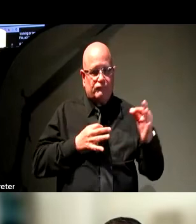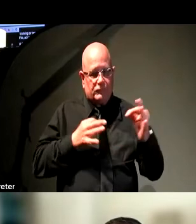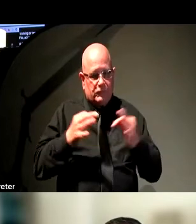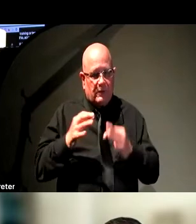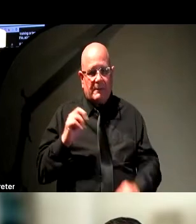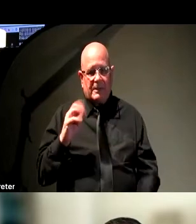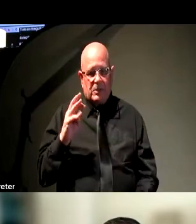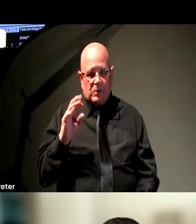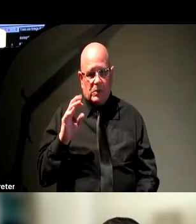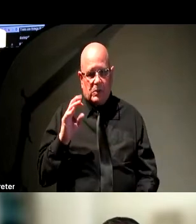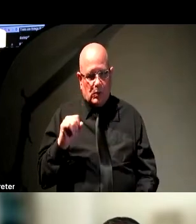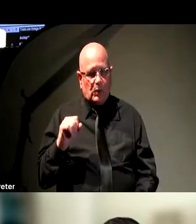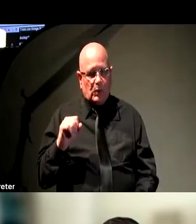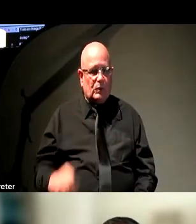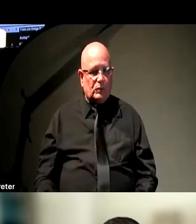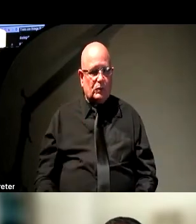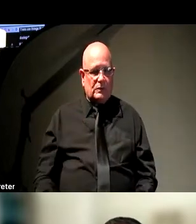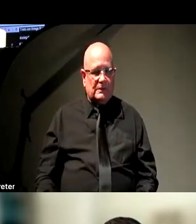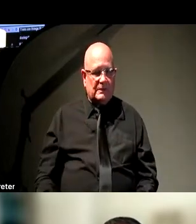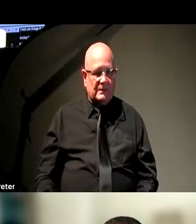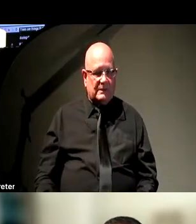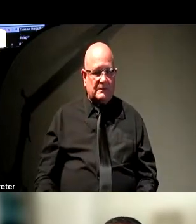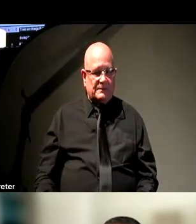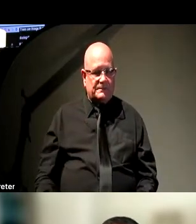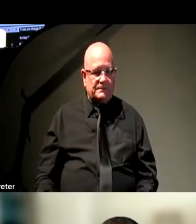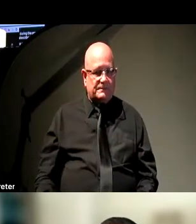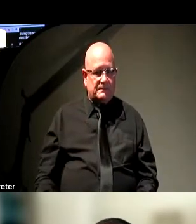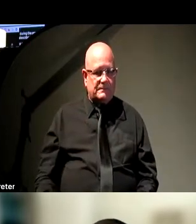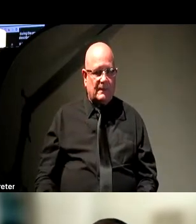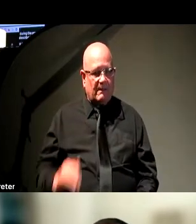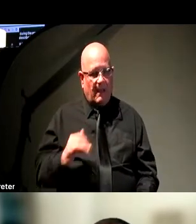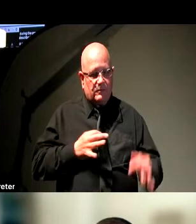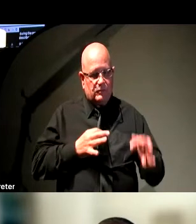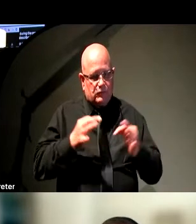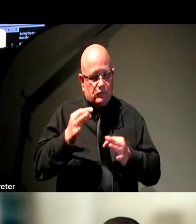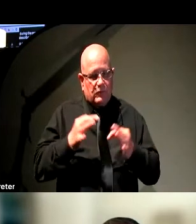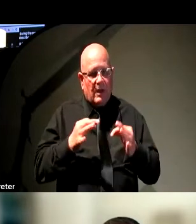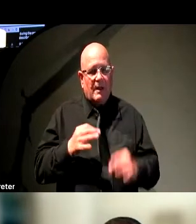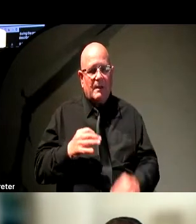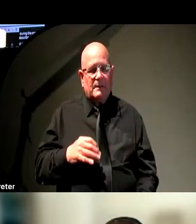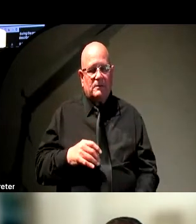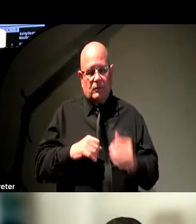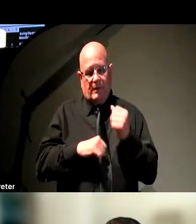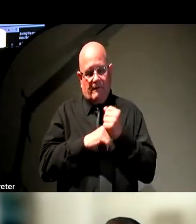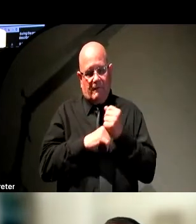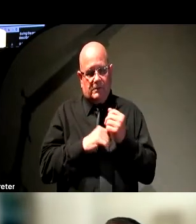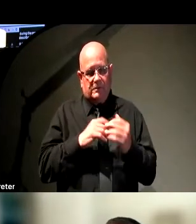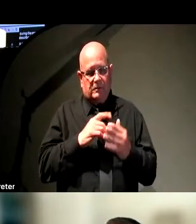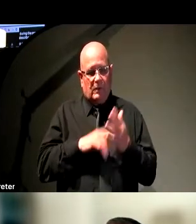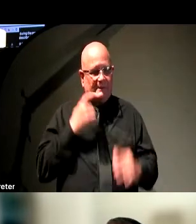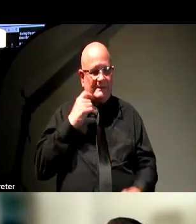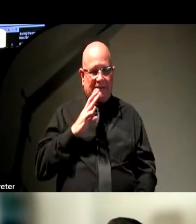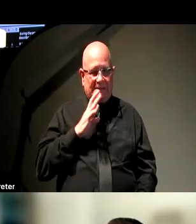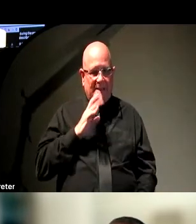as I needed to throughout the talk. If there was one I didn't describe, it was really just reinforcing what I was saying. Otherwise, so